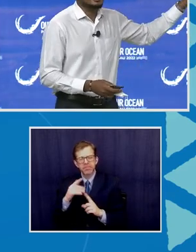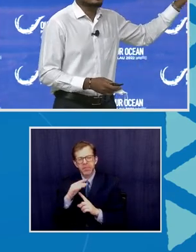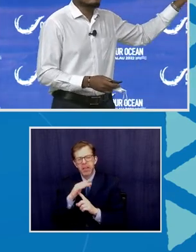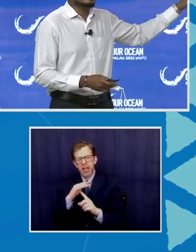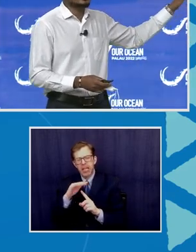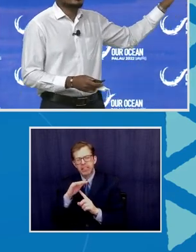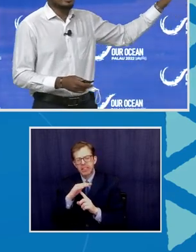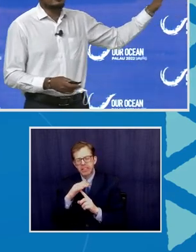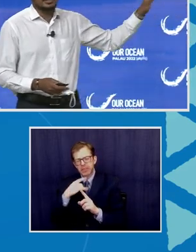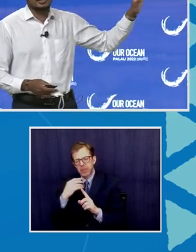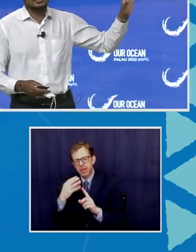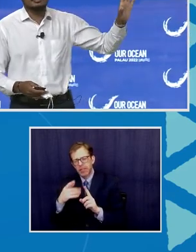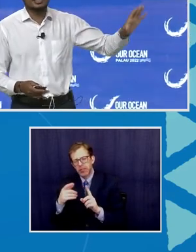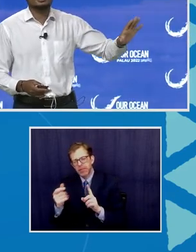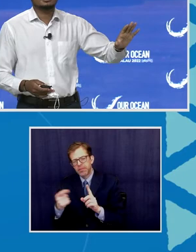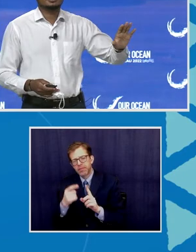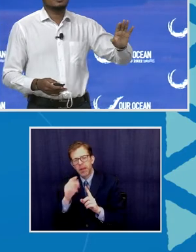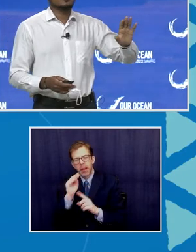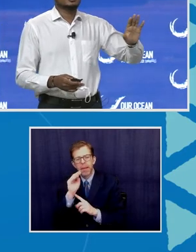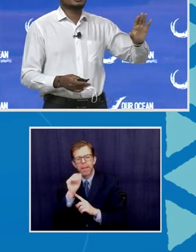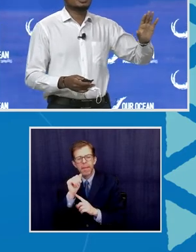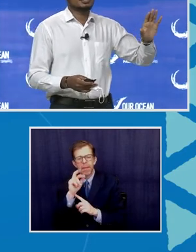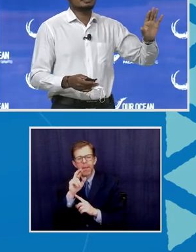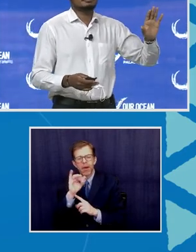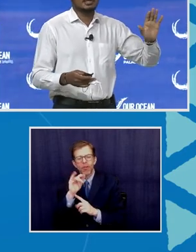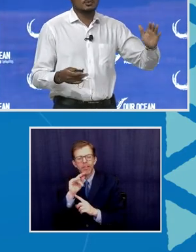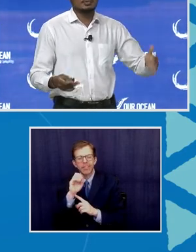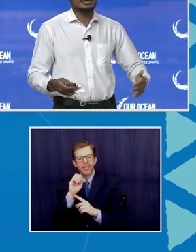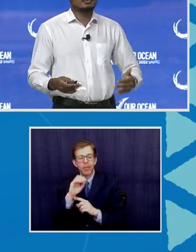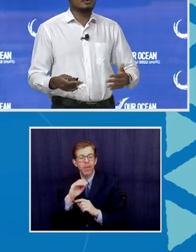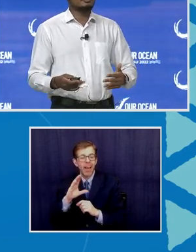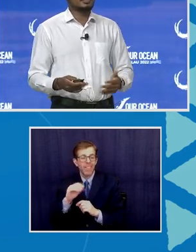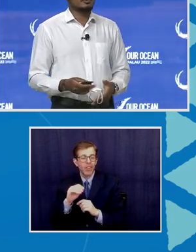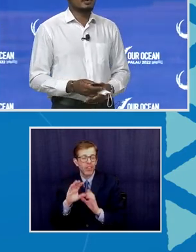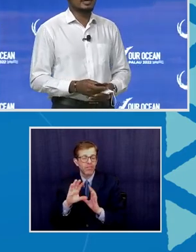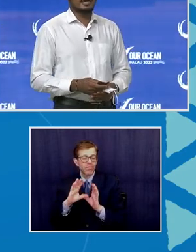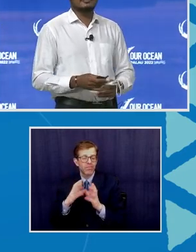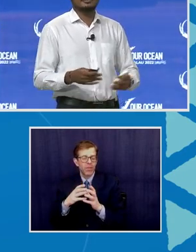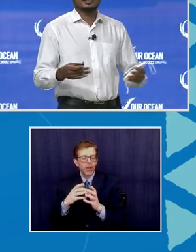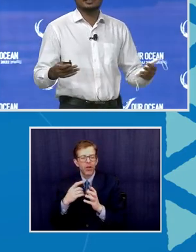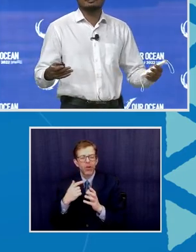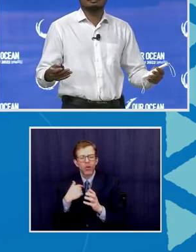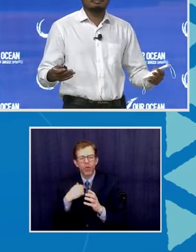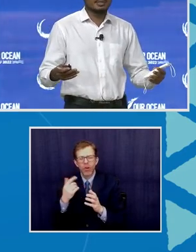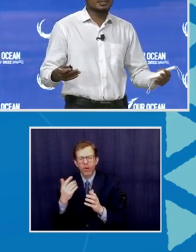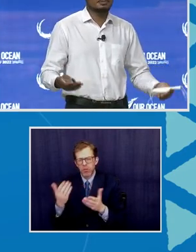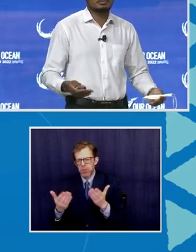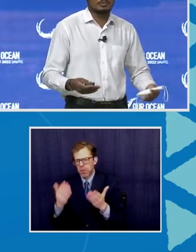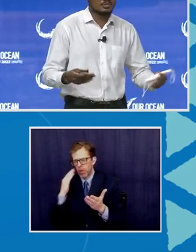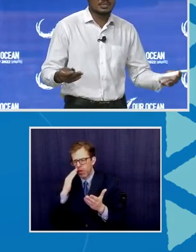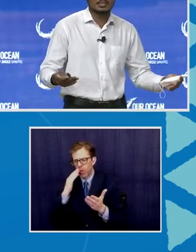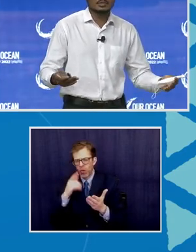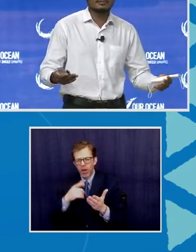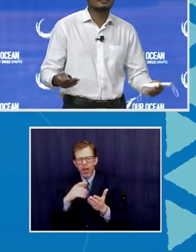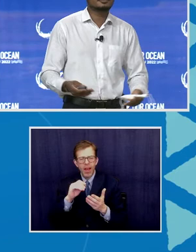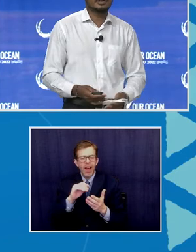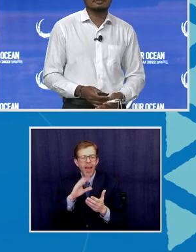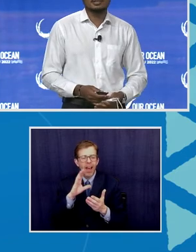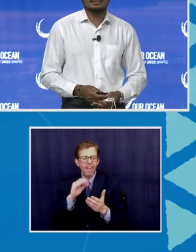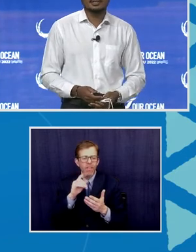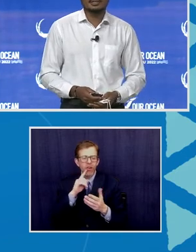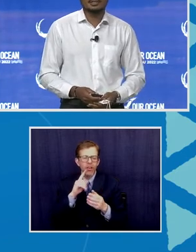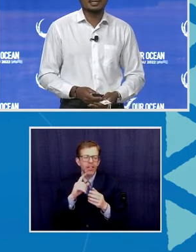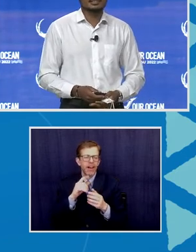the maritime African domain, which, as we might all be aware, Africa is consists of